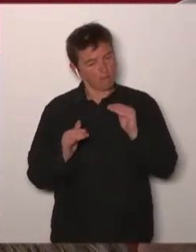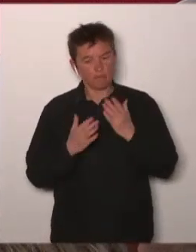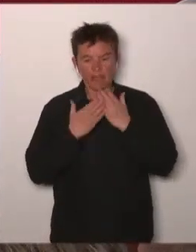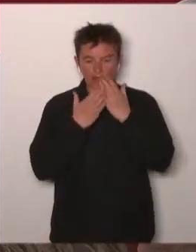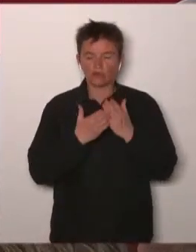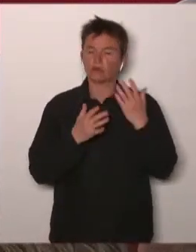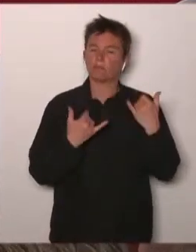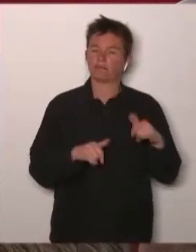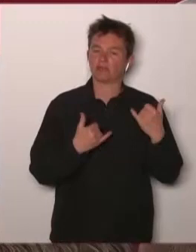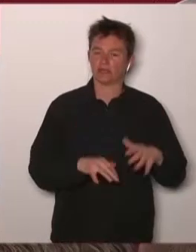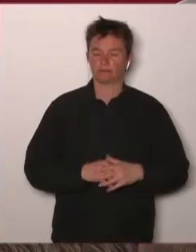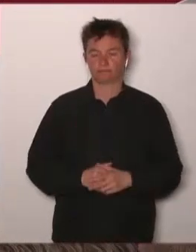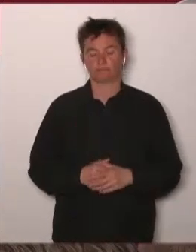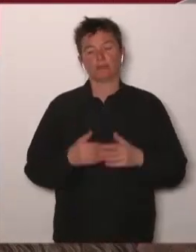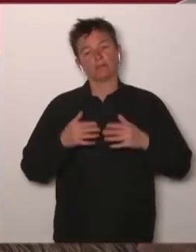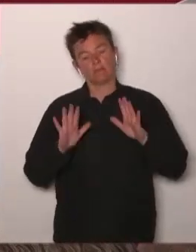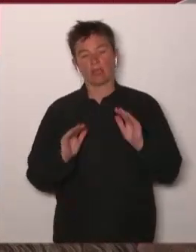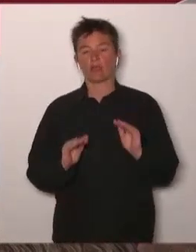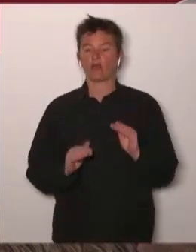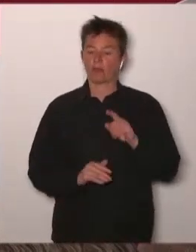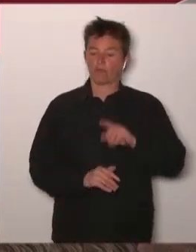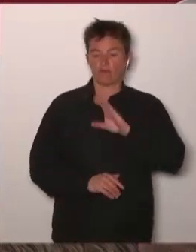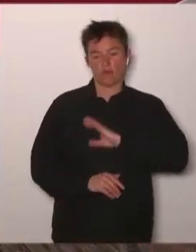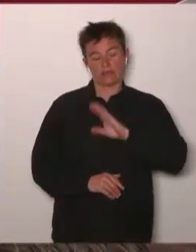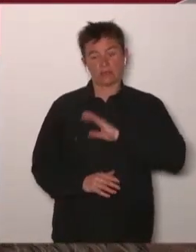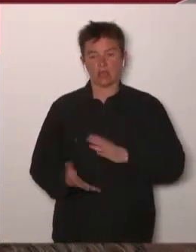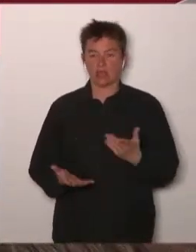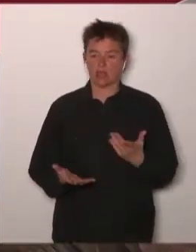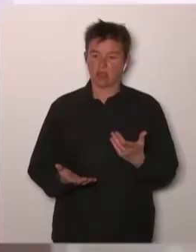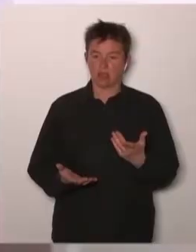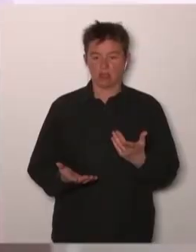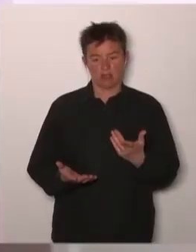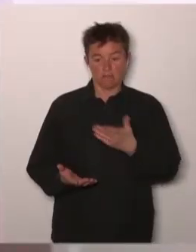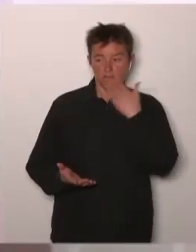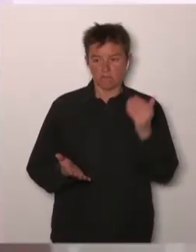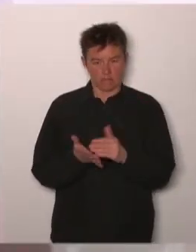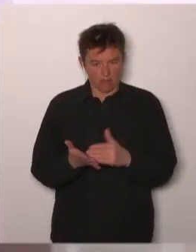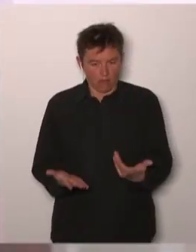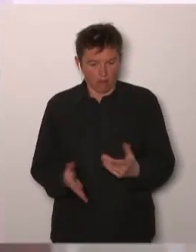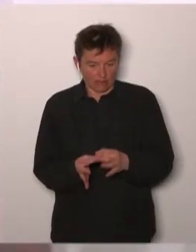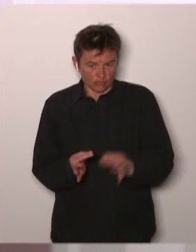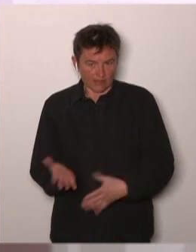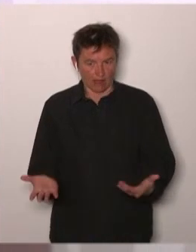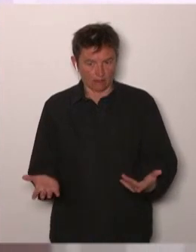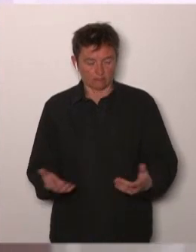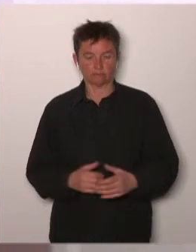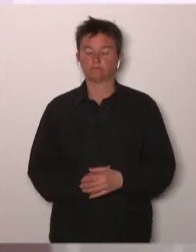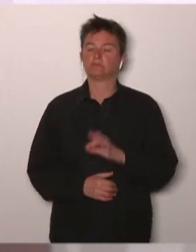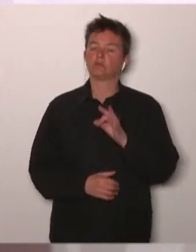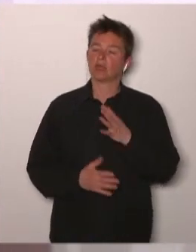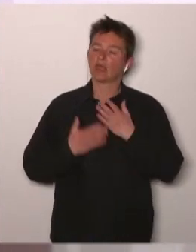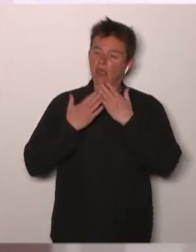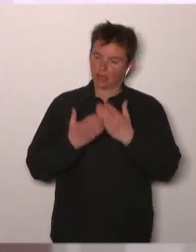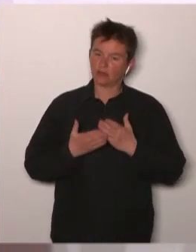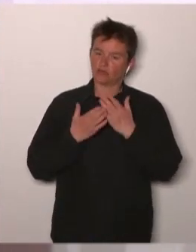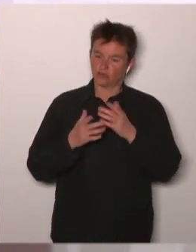optimization agenda within. Well, the studies would be completed for what they are meant for, means recognizing that